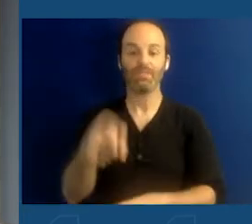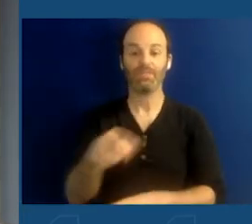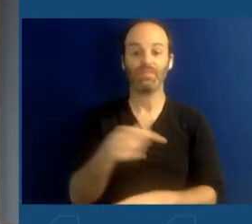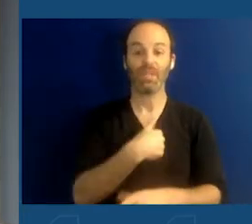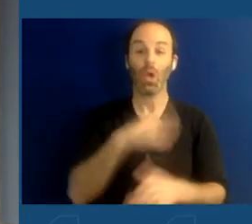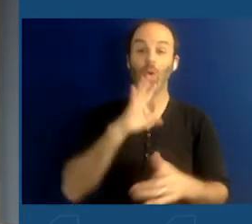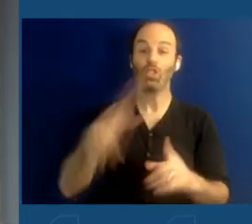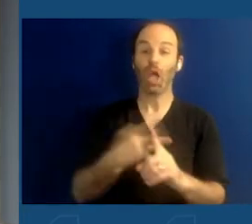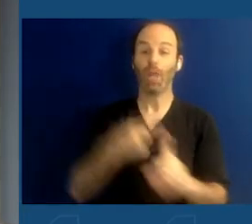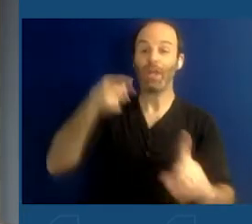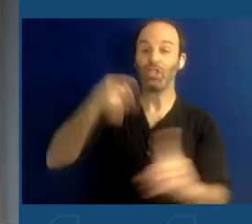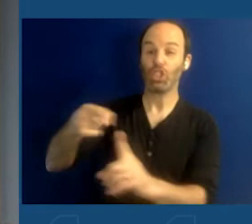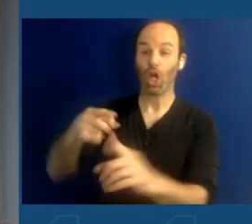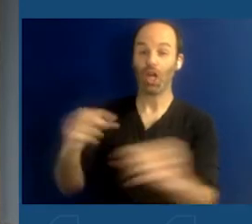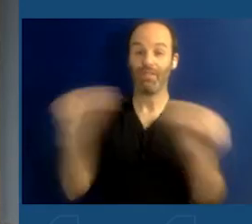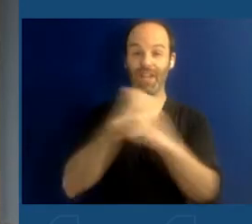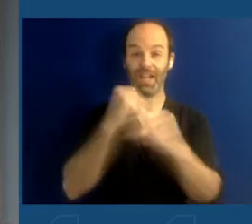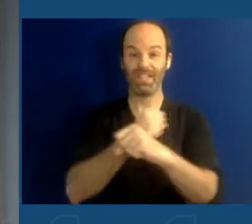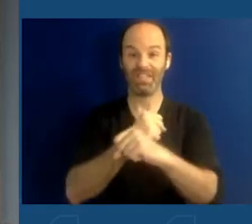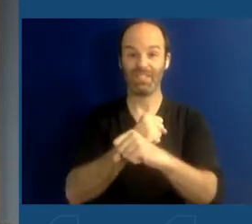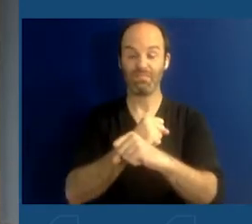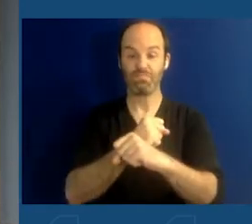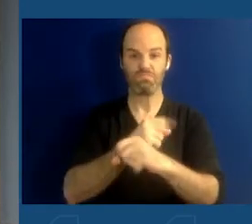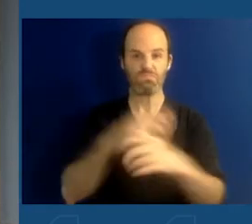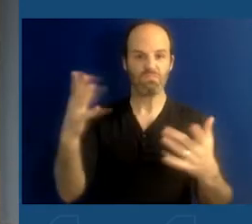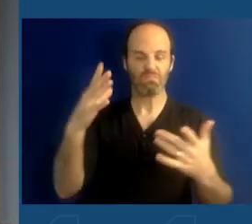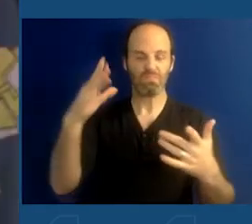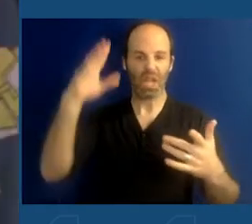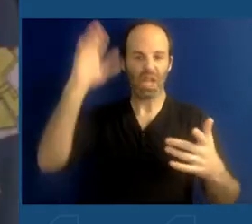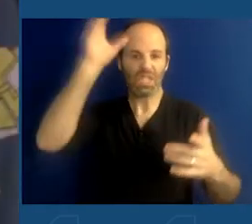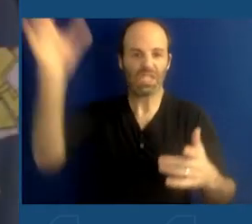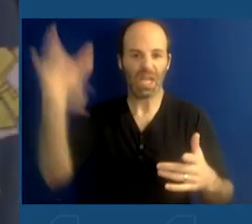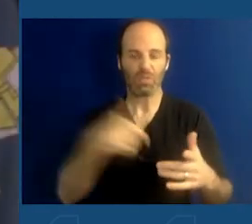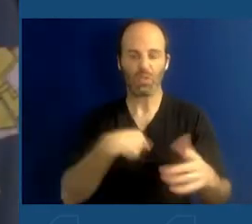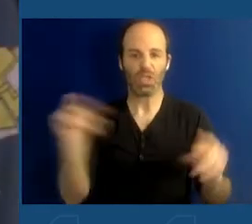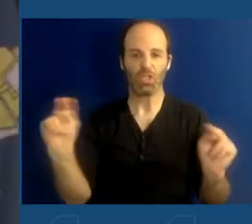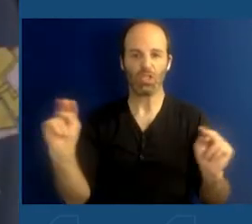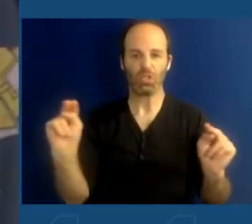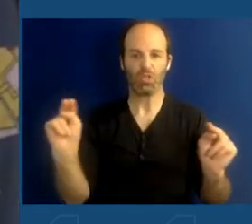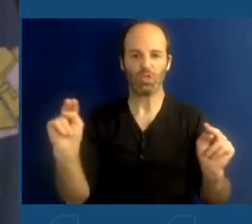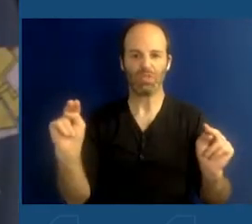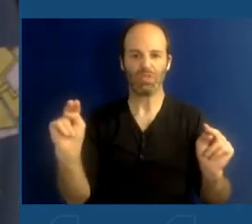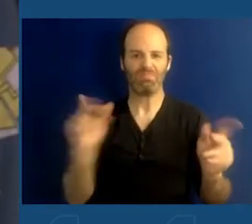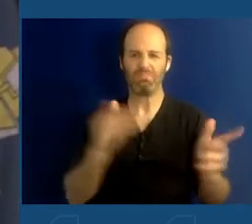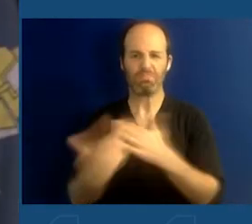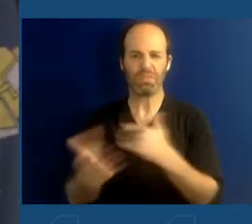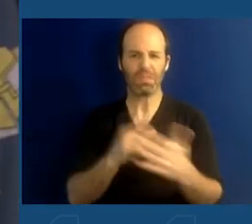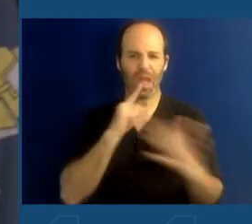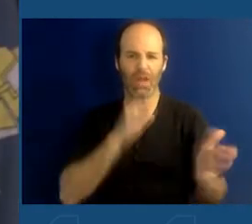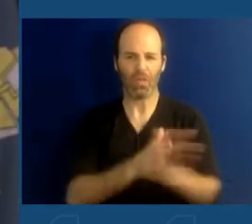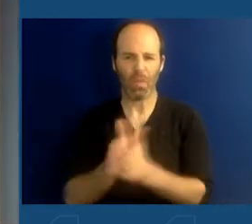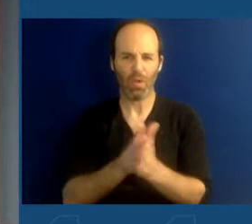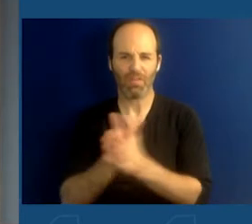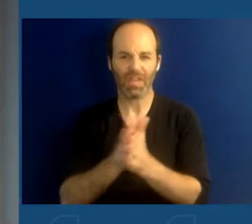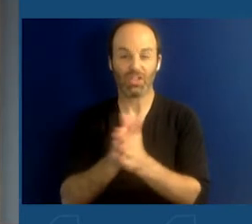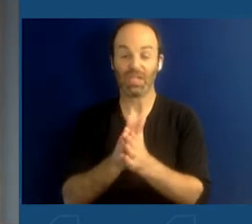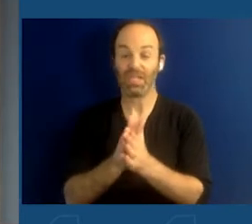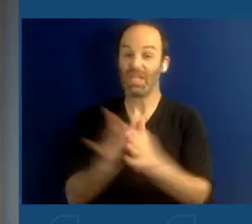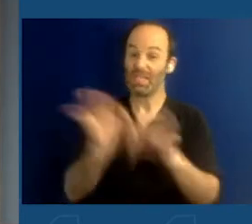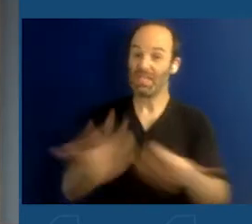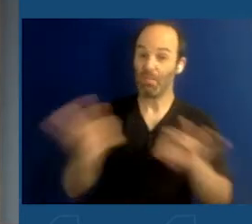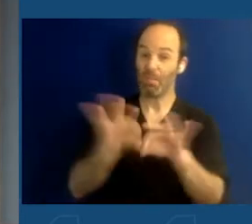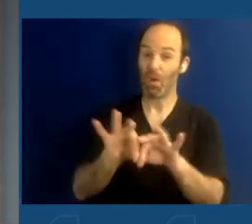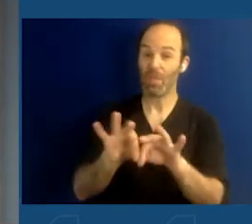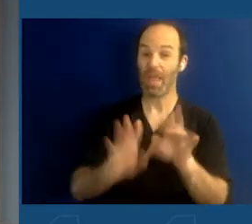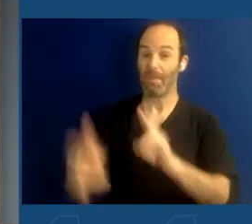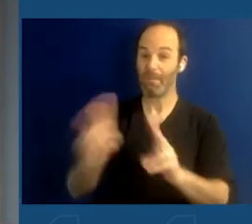ideologically neutral. It doesn't matter to us what the violence is motivated by. It matters to us that people are motivated to hurt